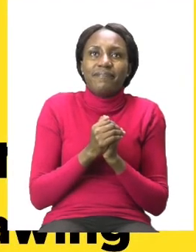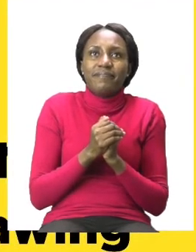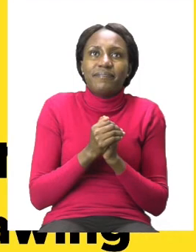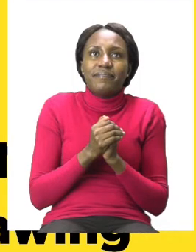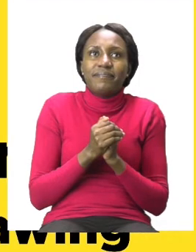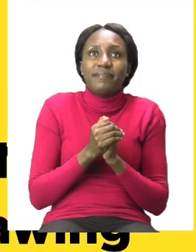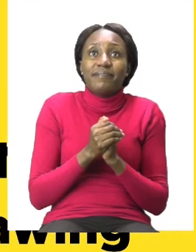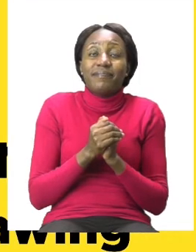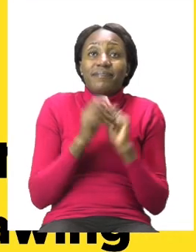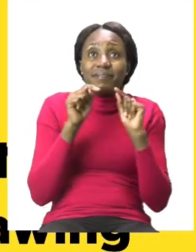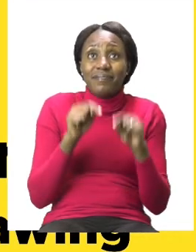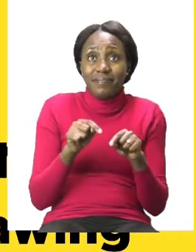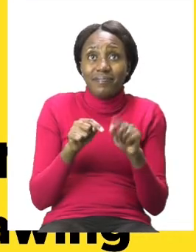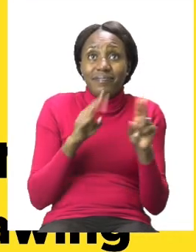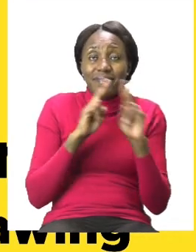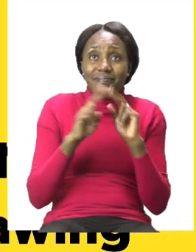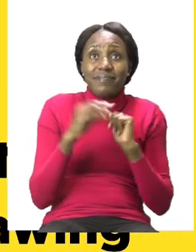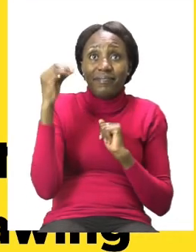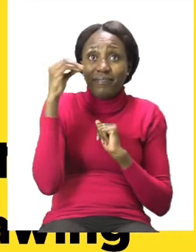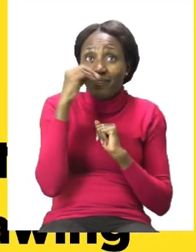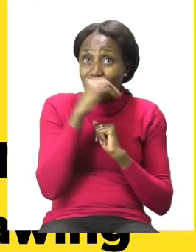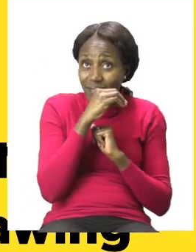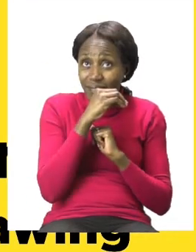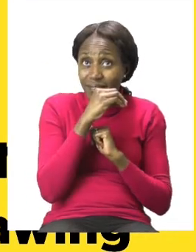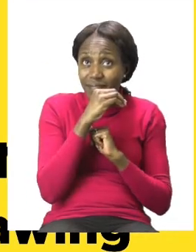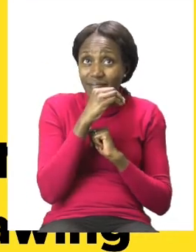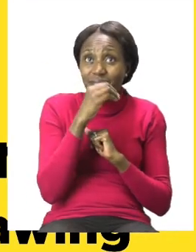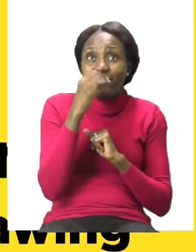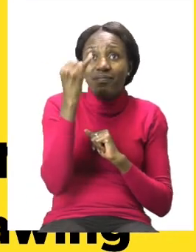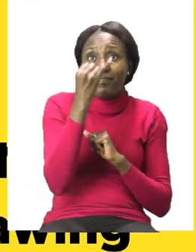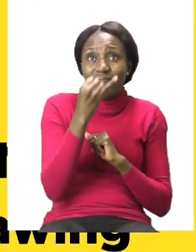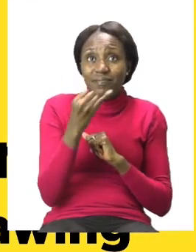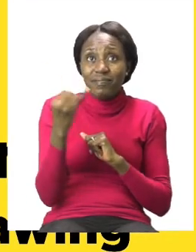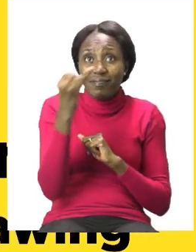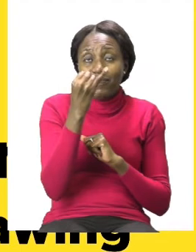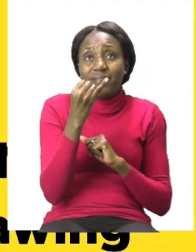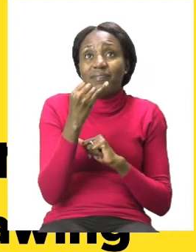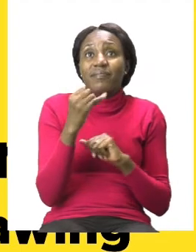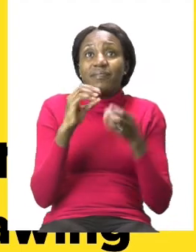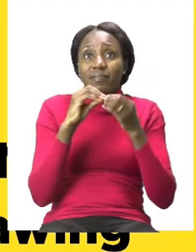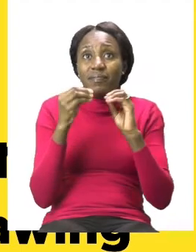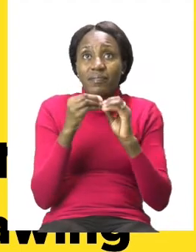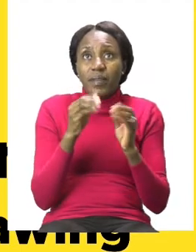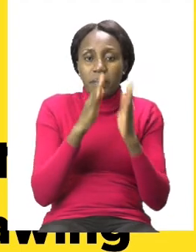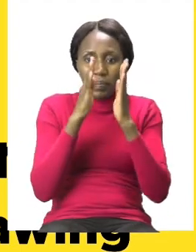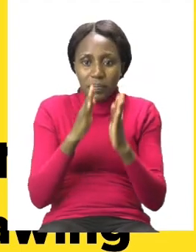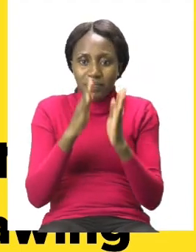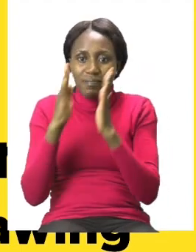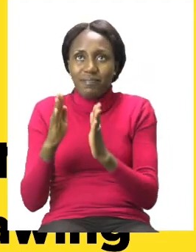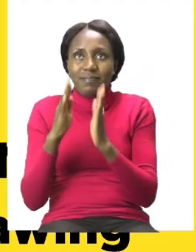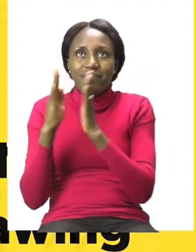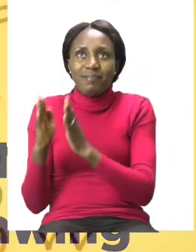For today's lesson we will be talking about food, drawing and number